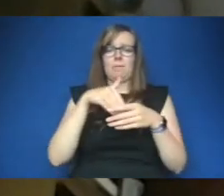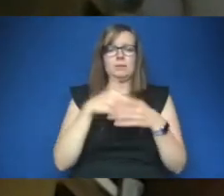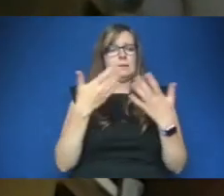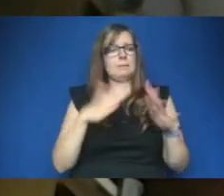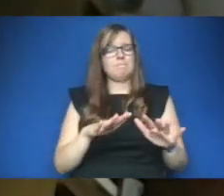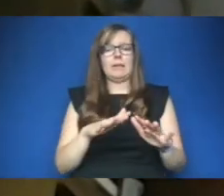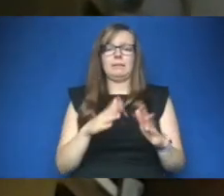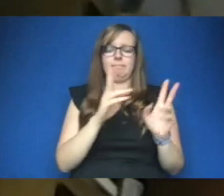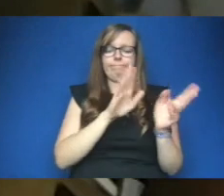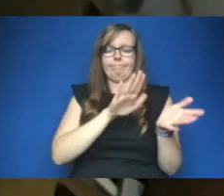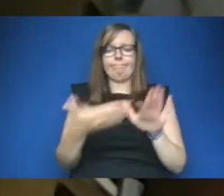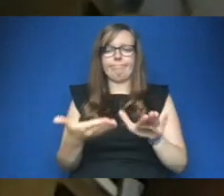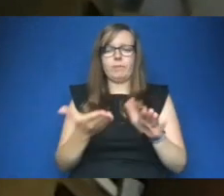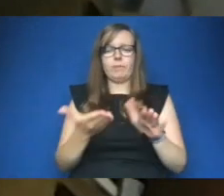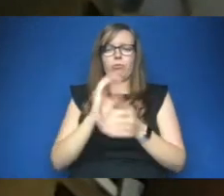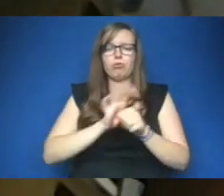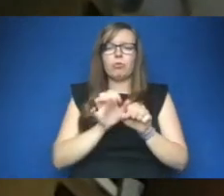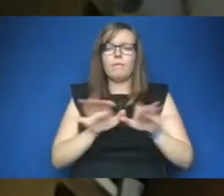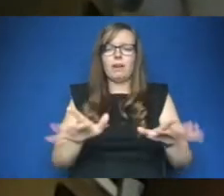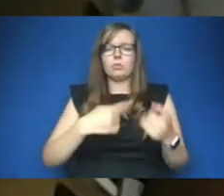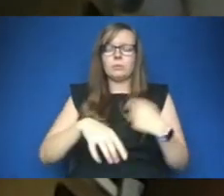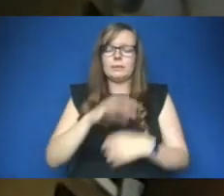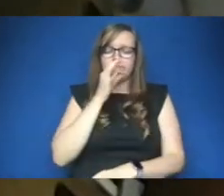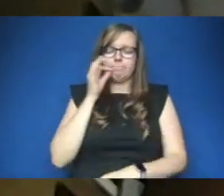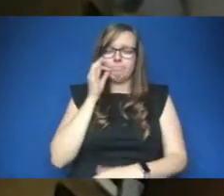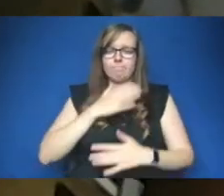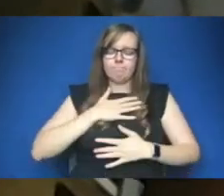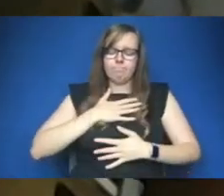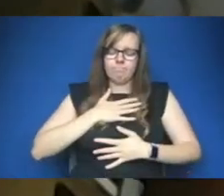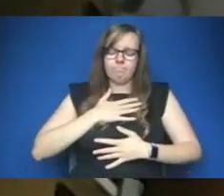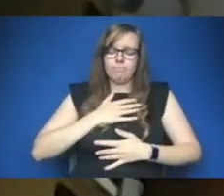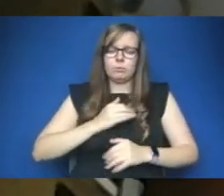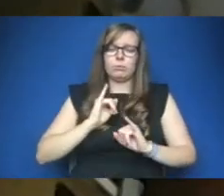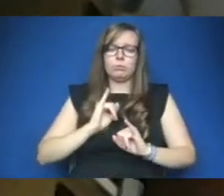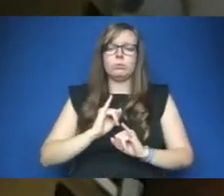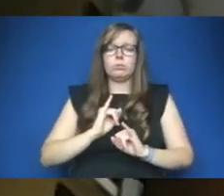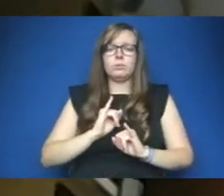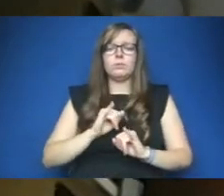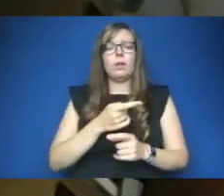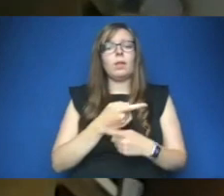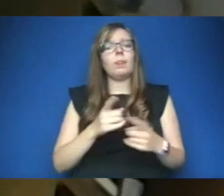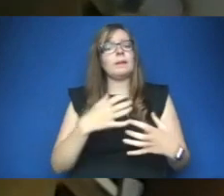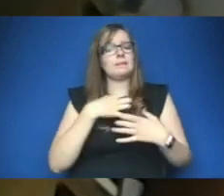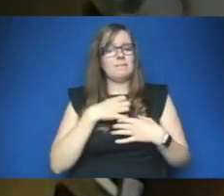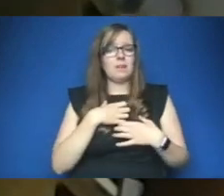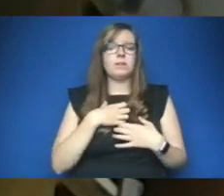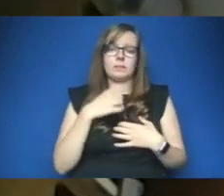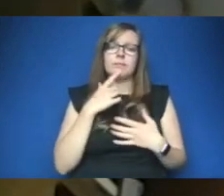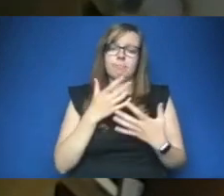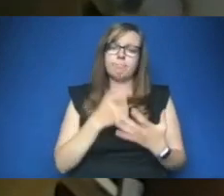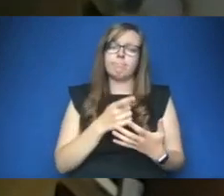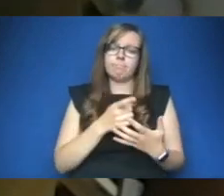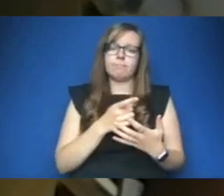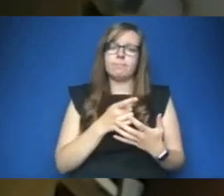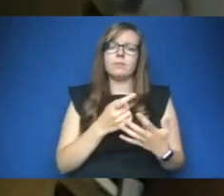we sat in silence humbled by that fact and these fears are of course greater amongst our black members of those 66 munition